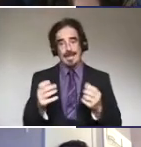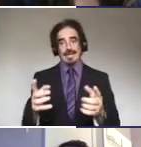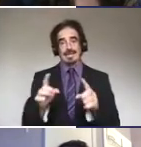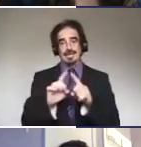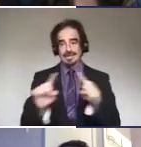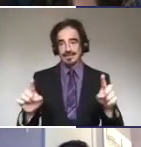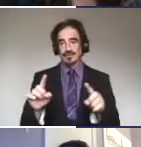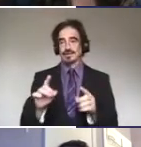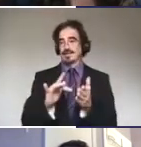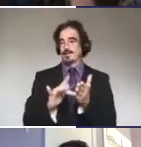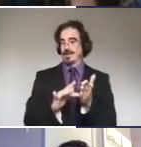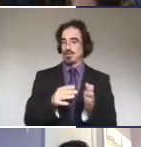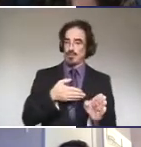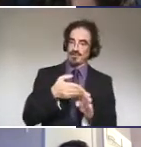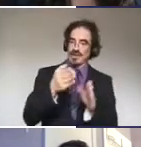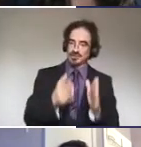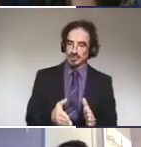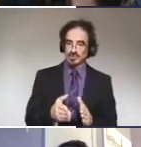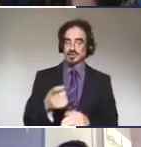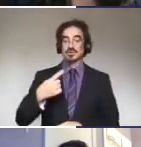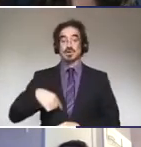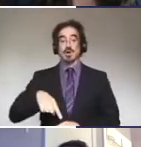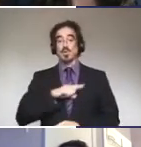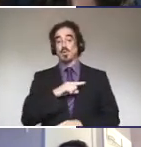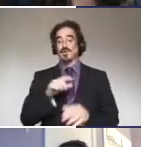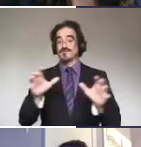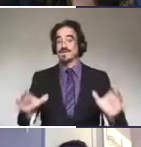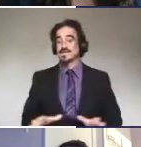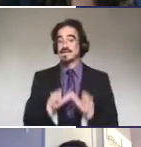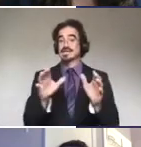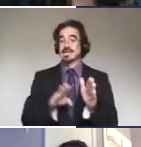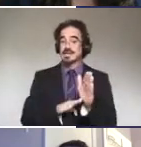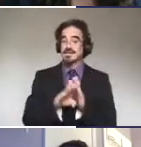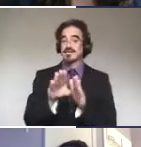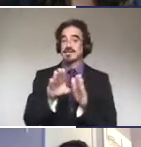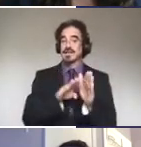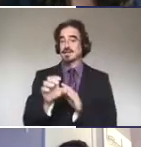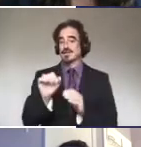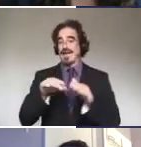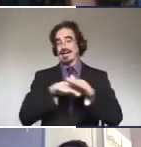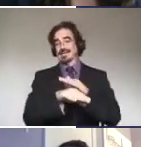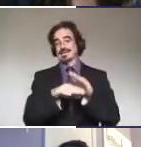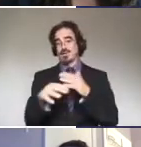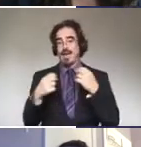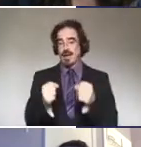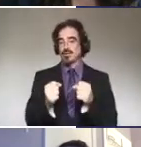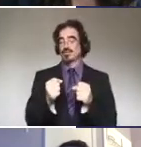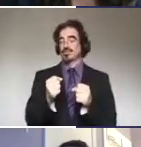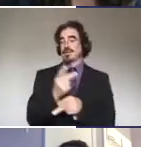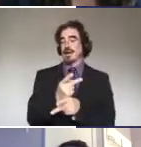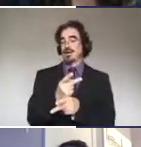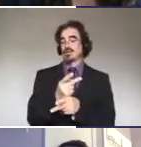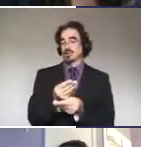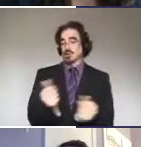And our focus is on facilitating the development of accessible healthcare solutions and techniques, technology,